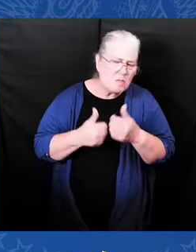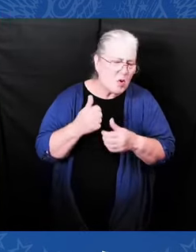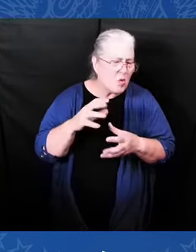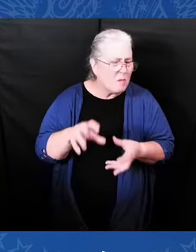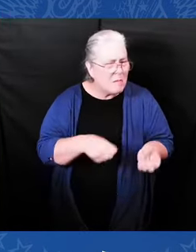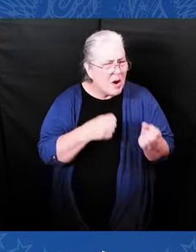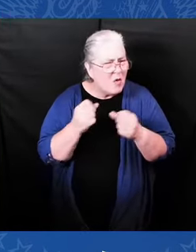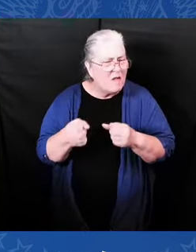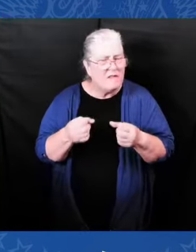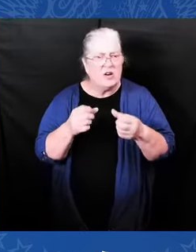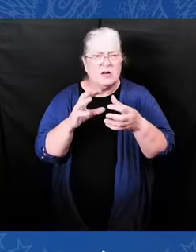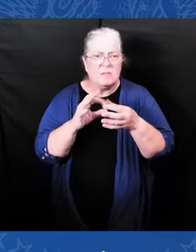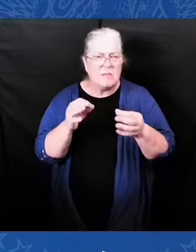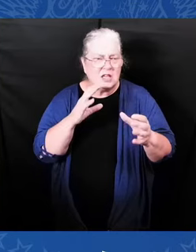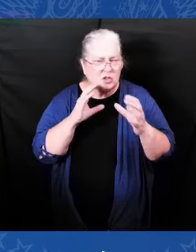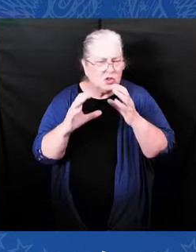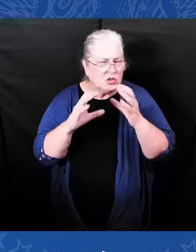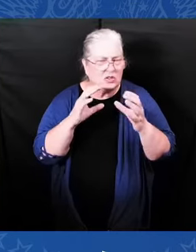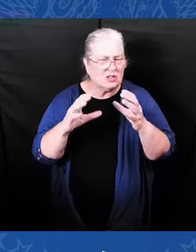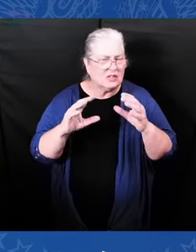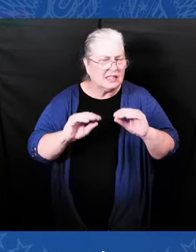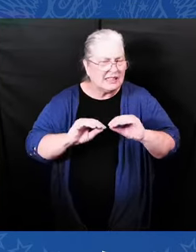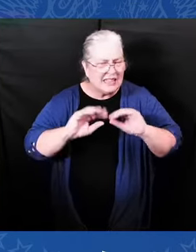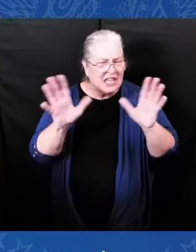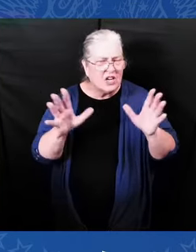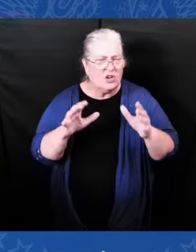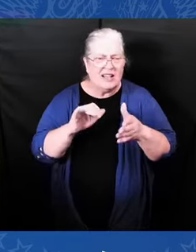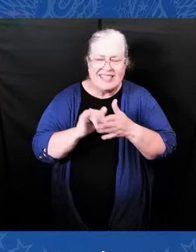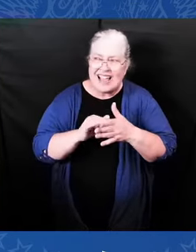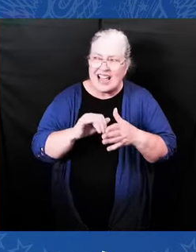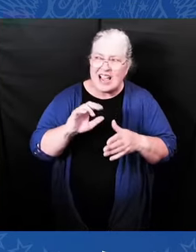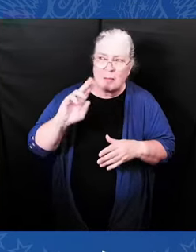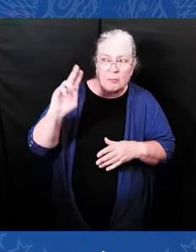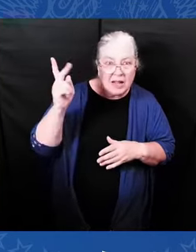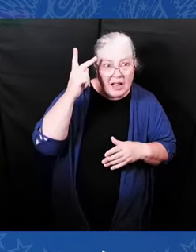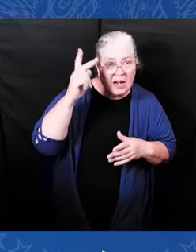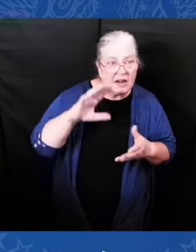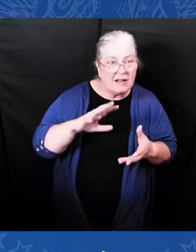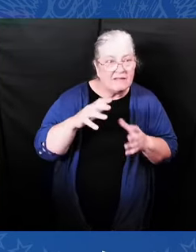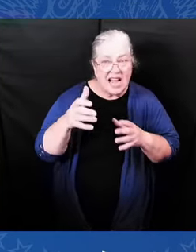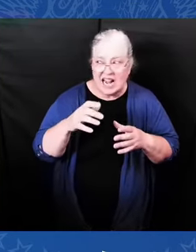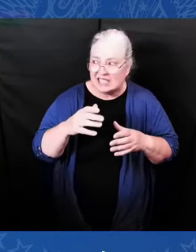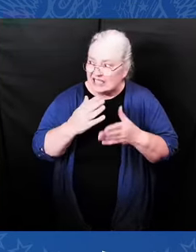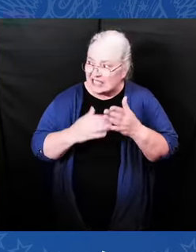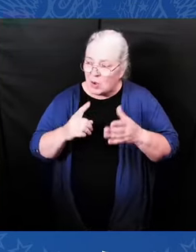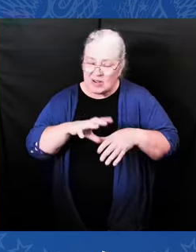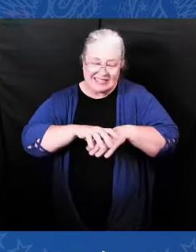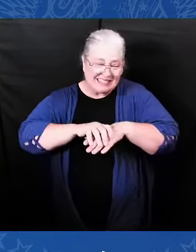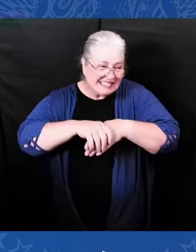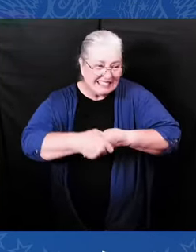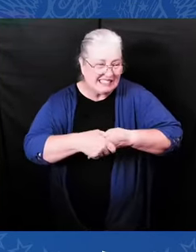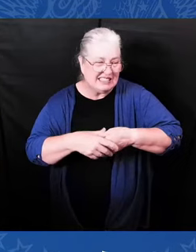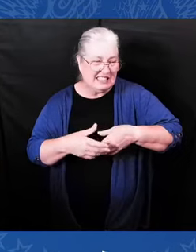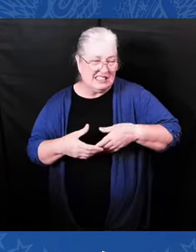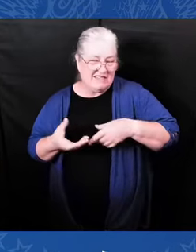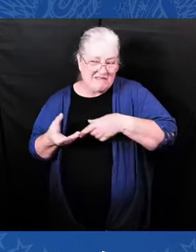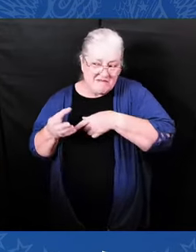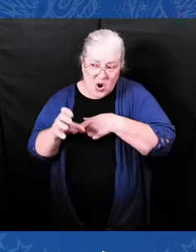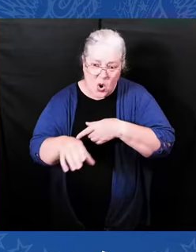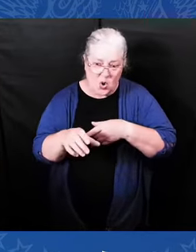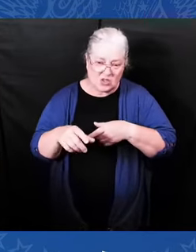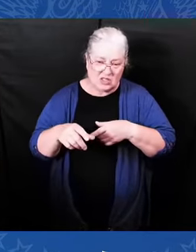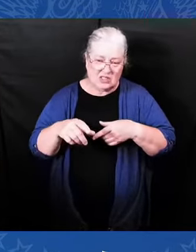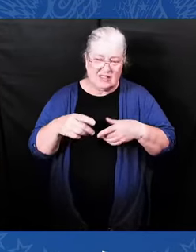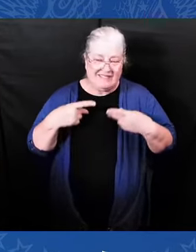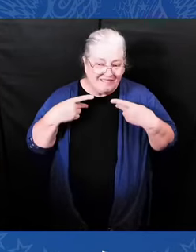Because democracy at stake, and let there be no question, Donald Trump and his migrant Republicans are determined to spread